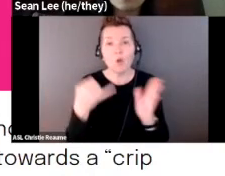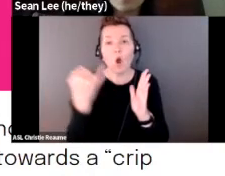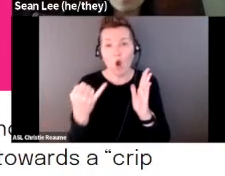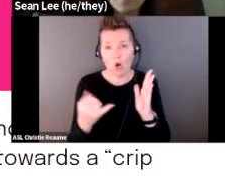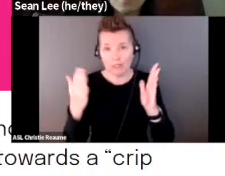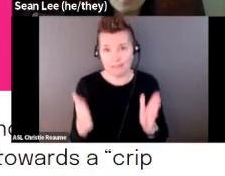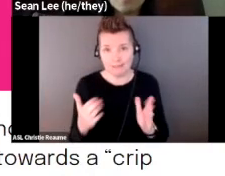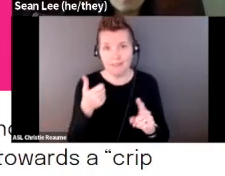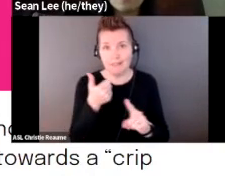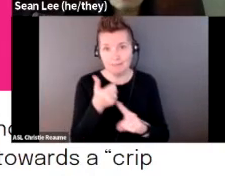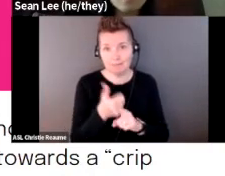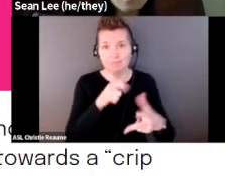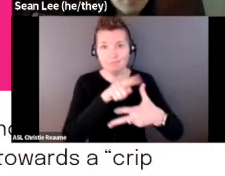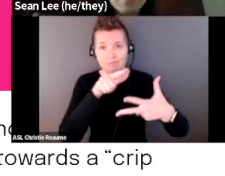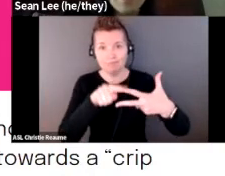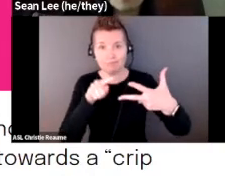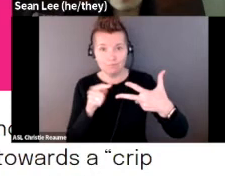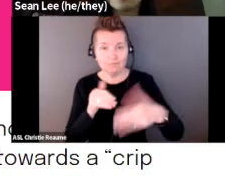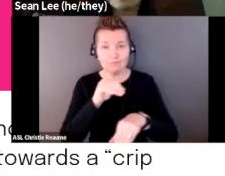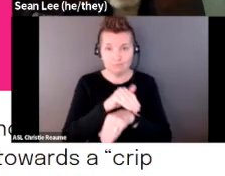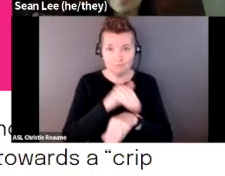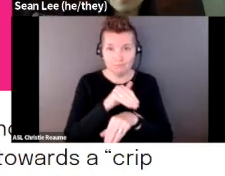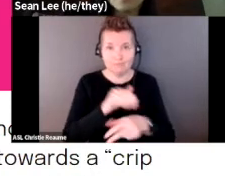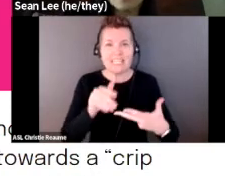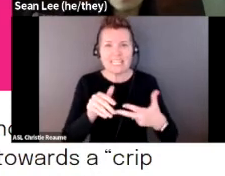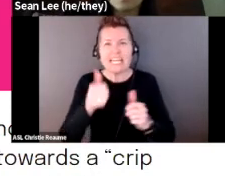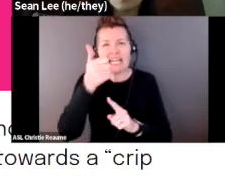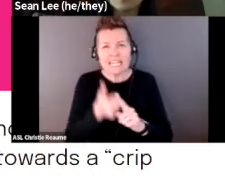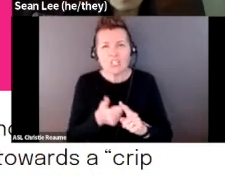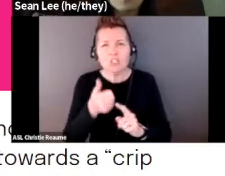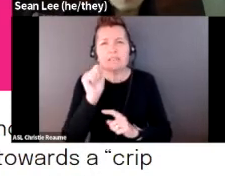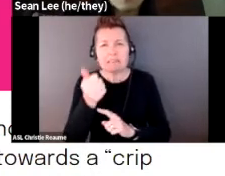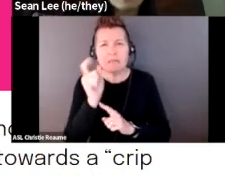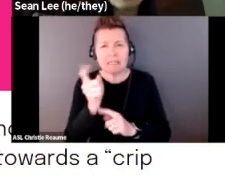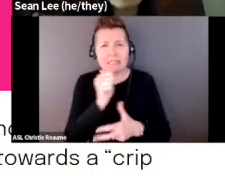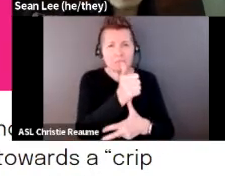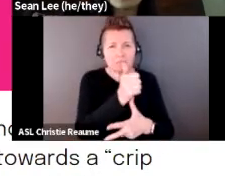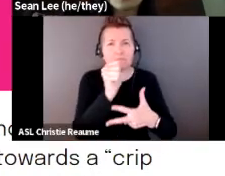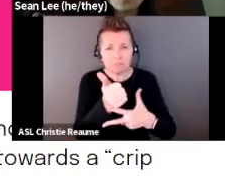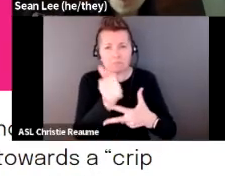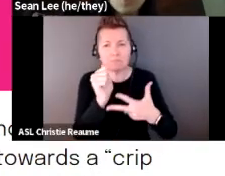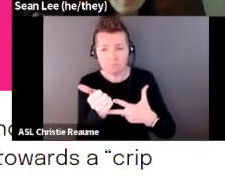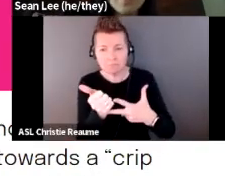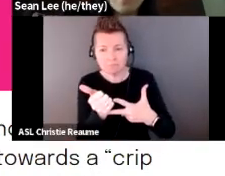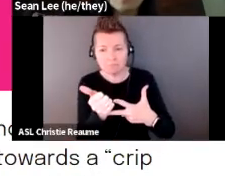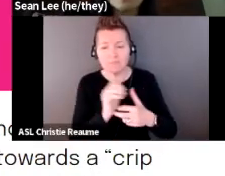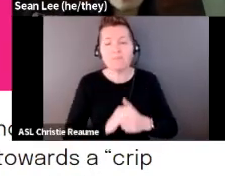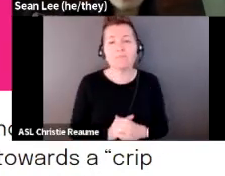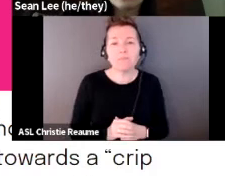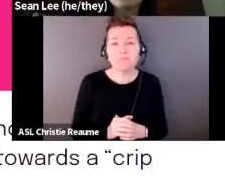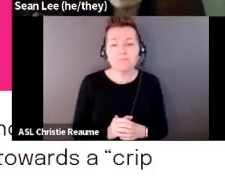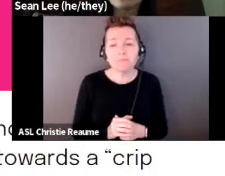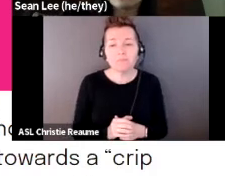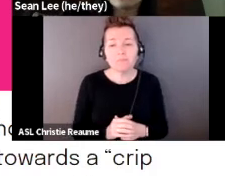be presenting, uh, for roughly 10 minutes on their practice and the works, uh, in this show. And then